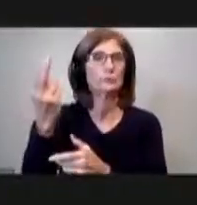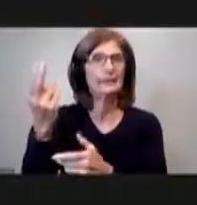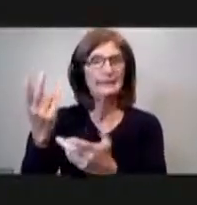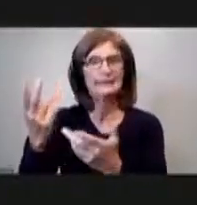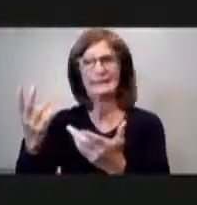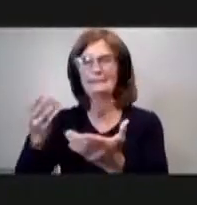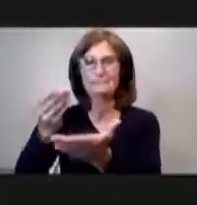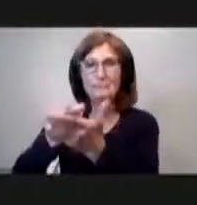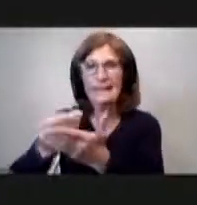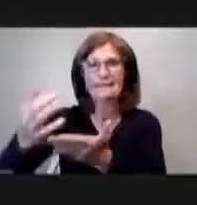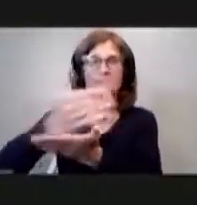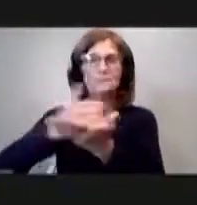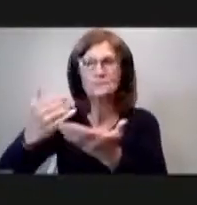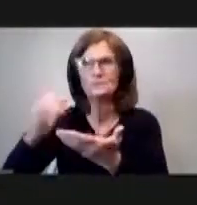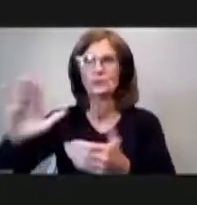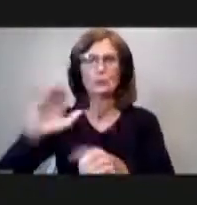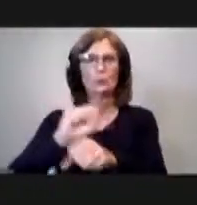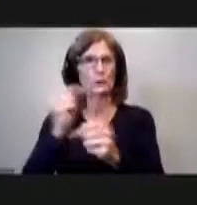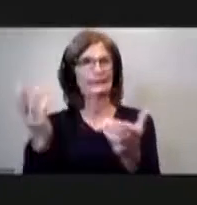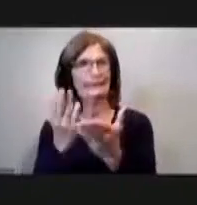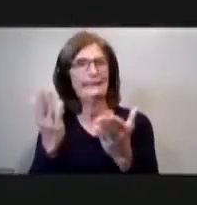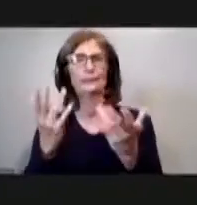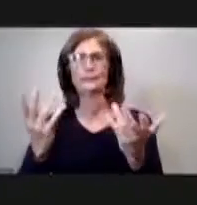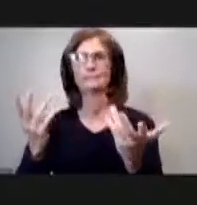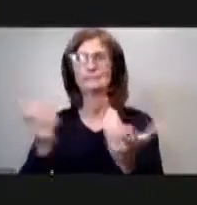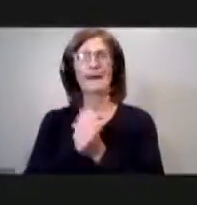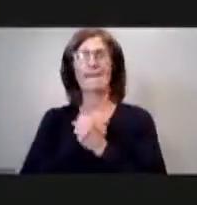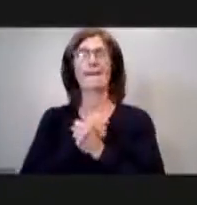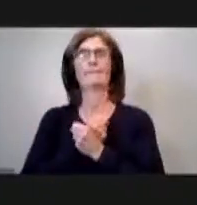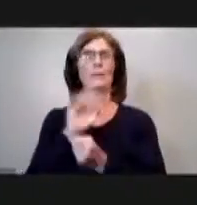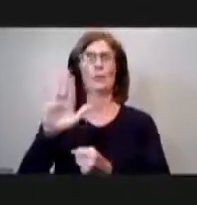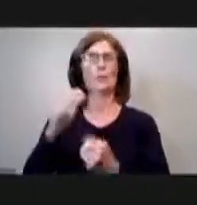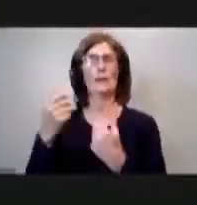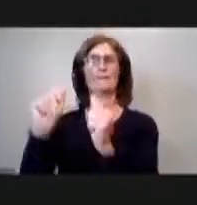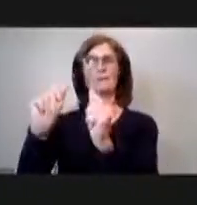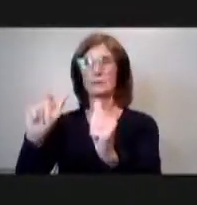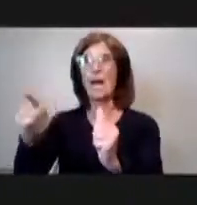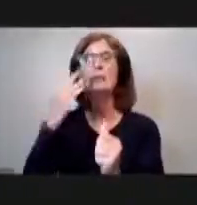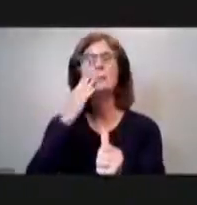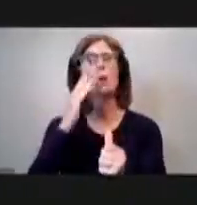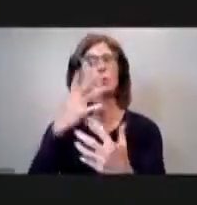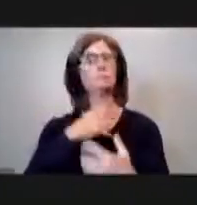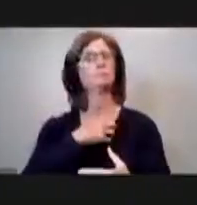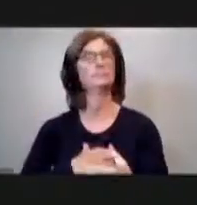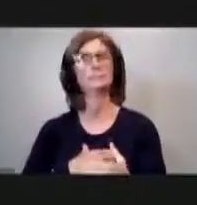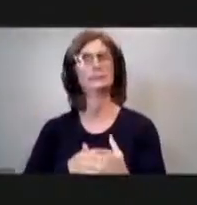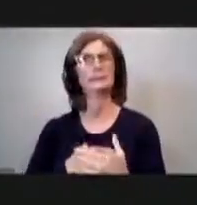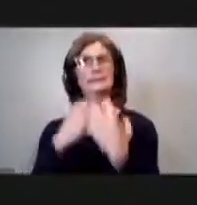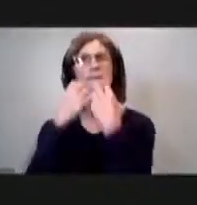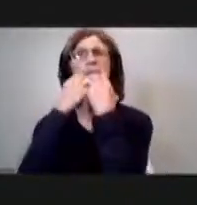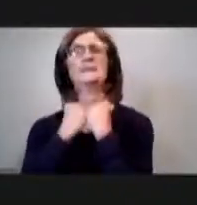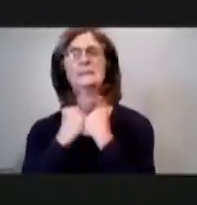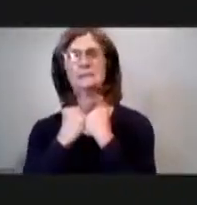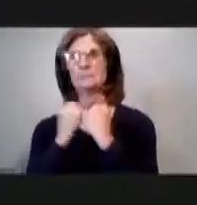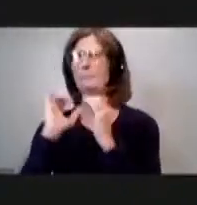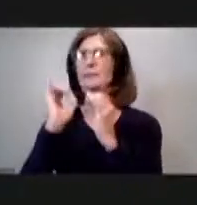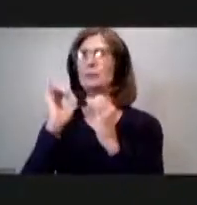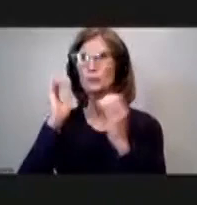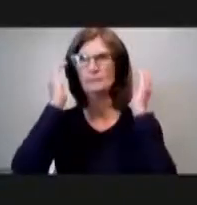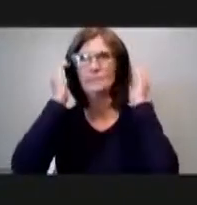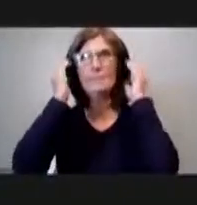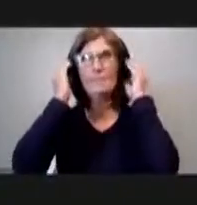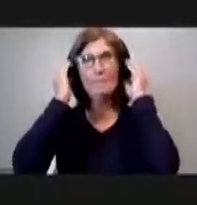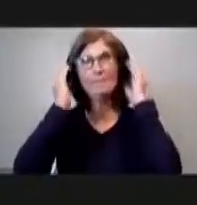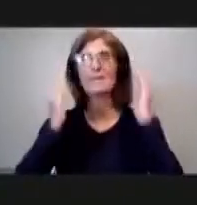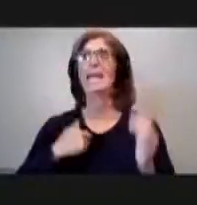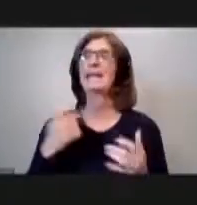you know your work here is i love it so you know it's important to you i know you're passionate about it as i am too and as somebody who's